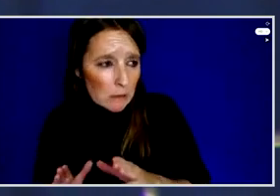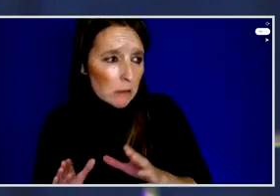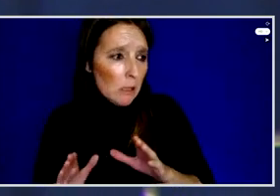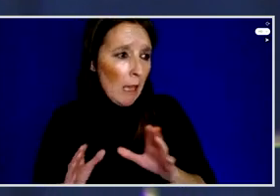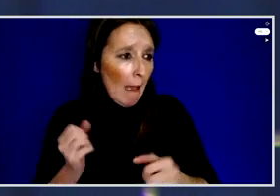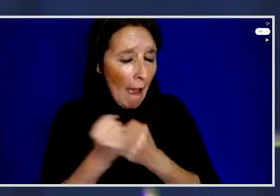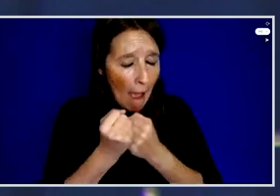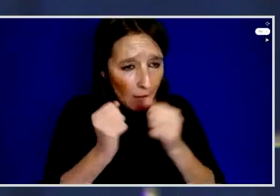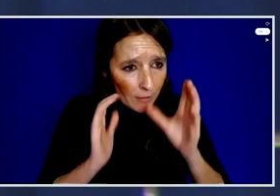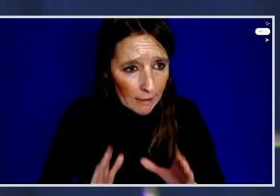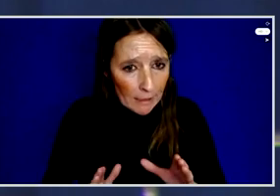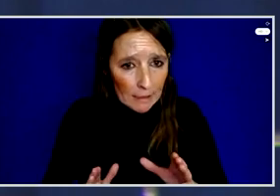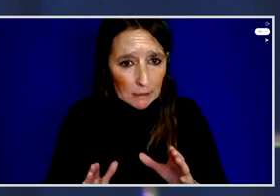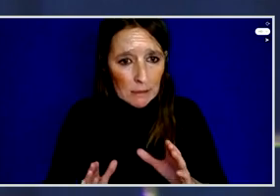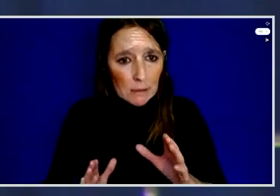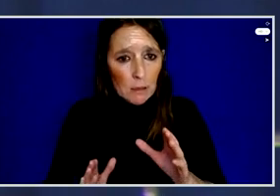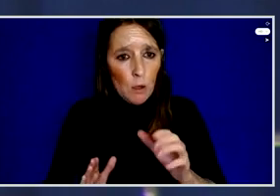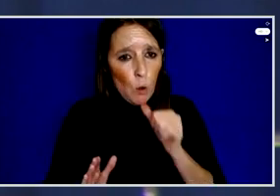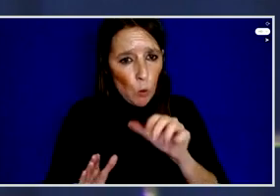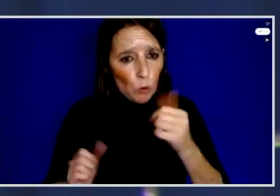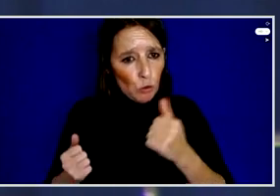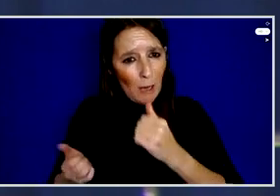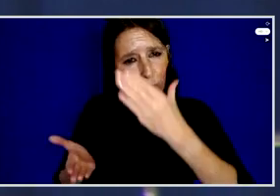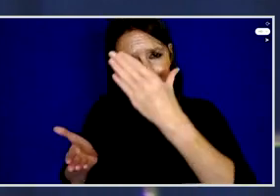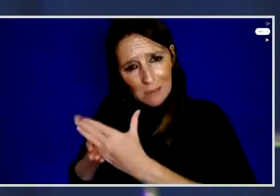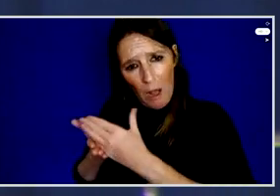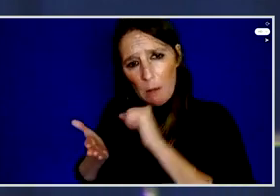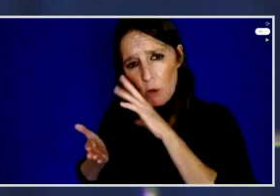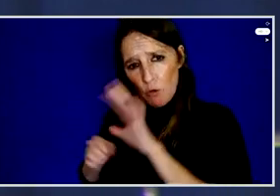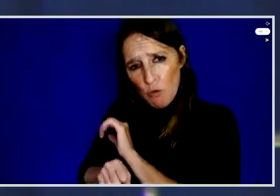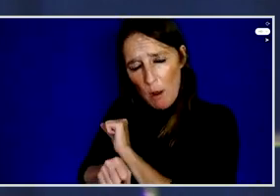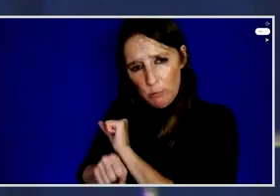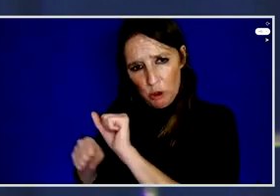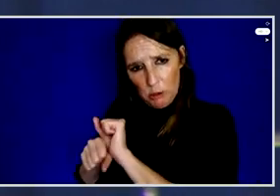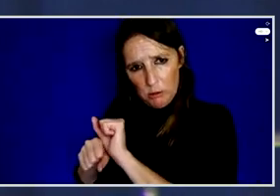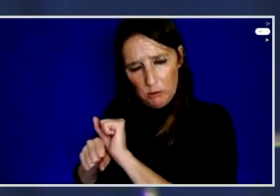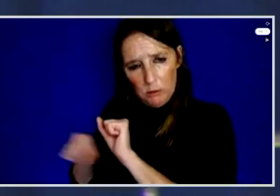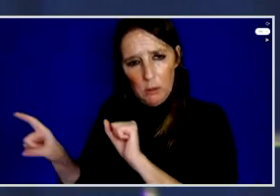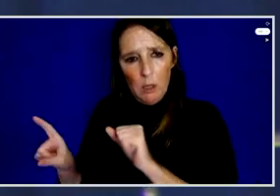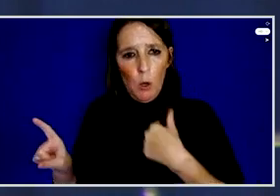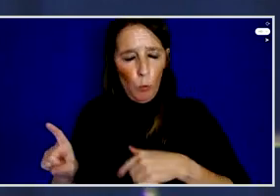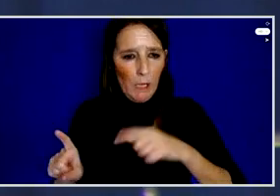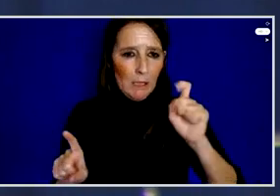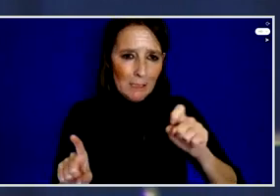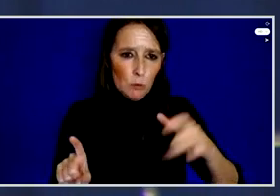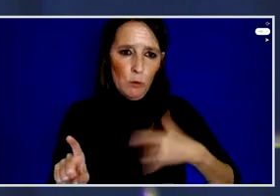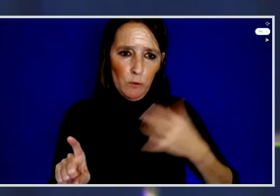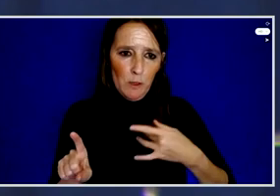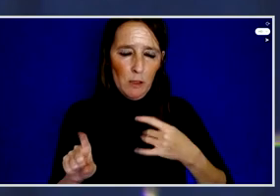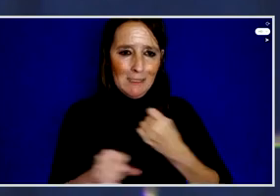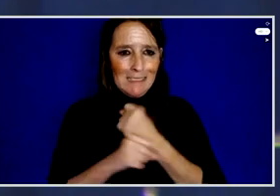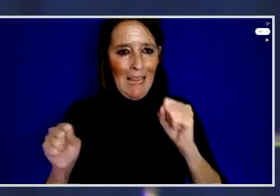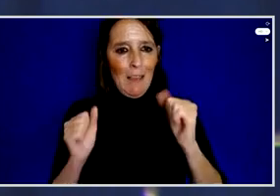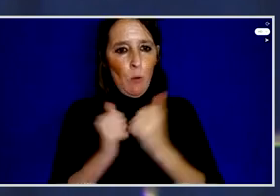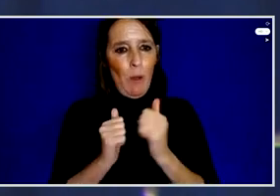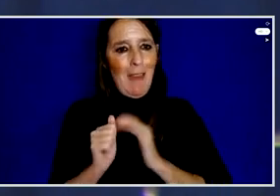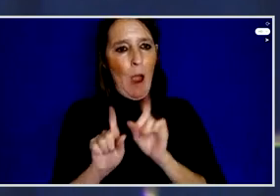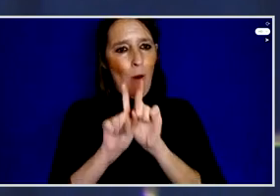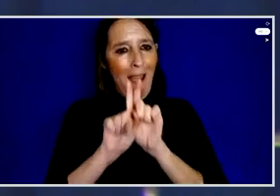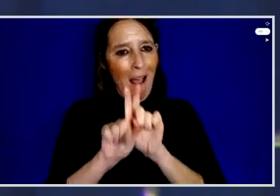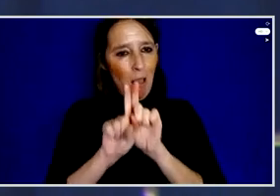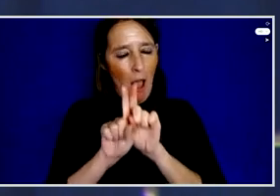-corruption to feel safe that we have all-weather allies at the international